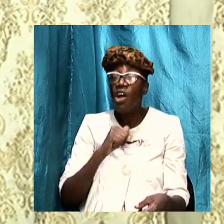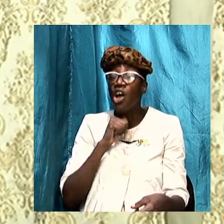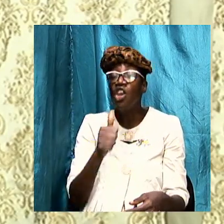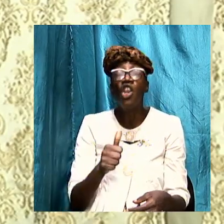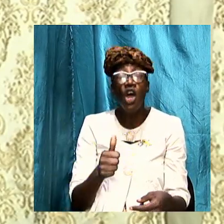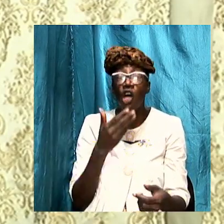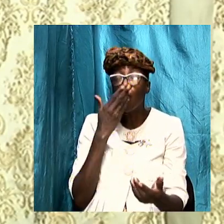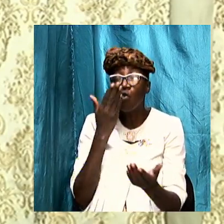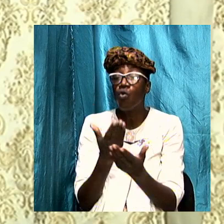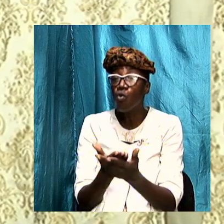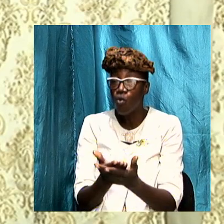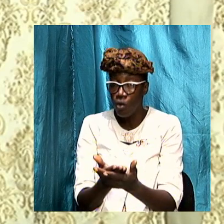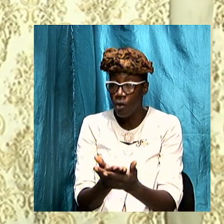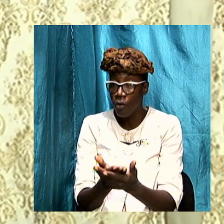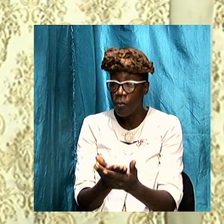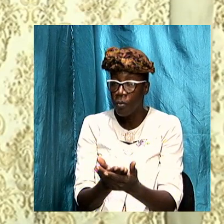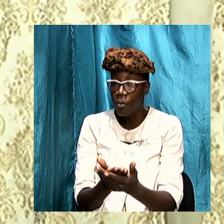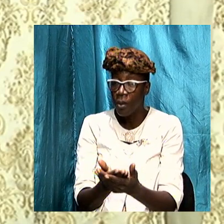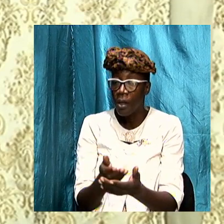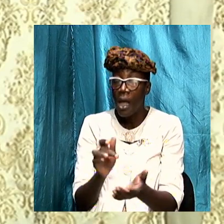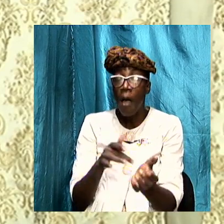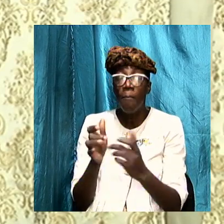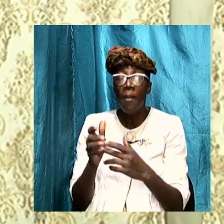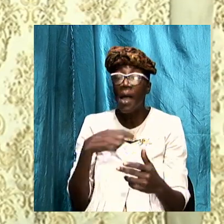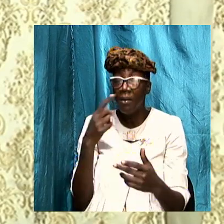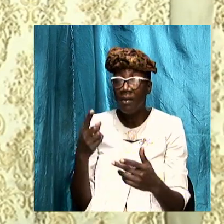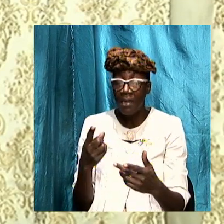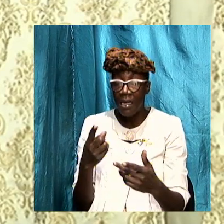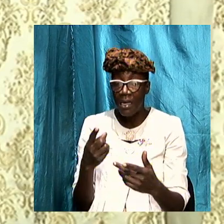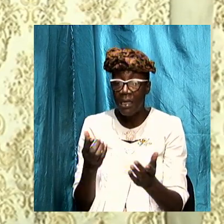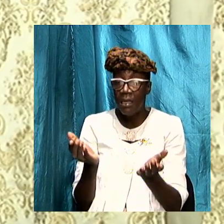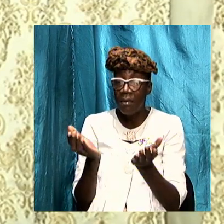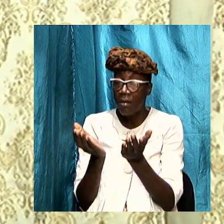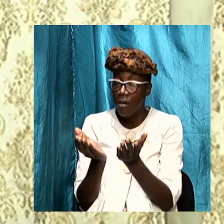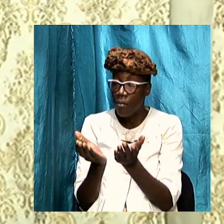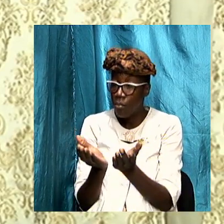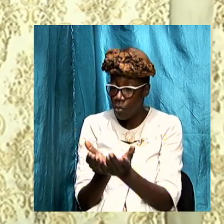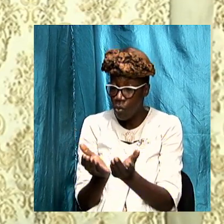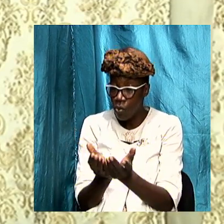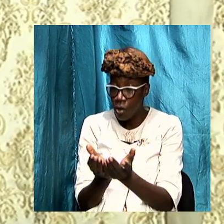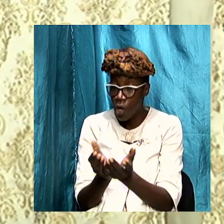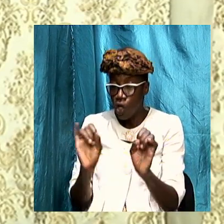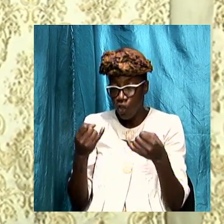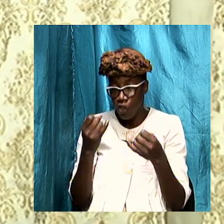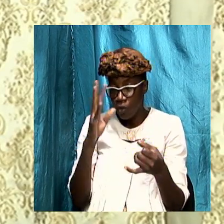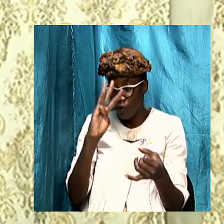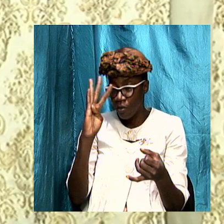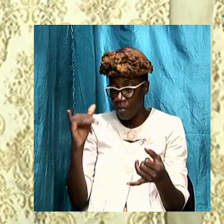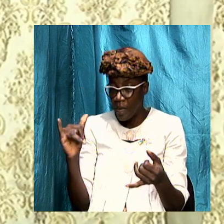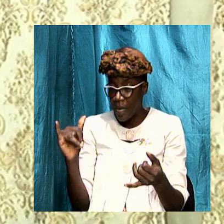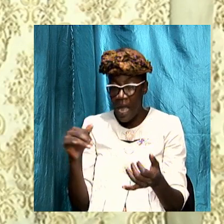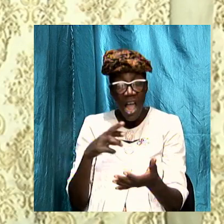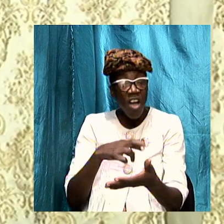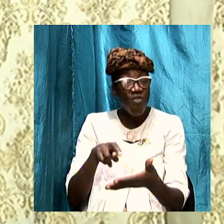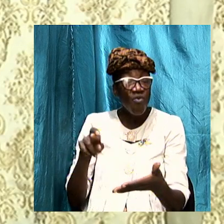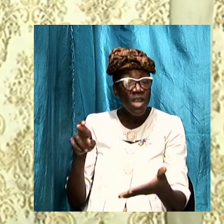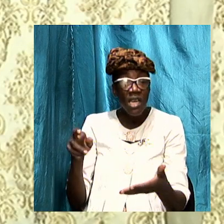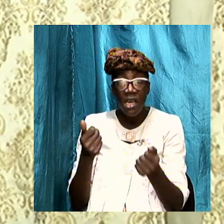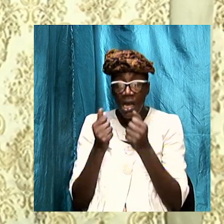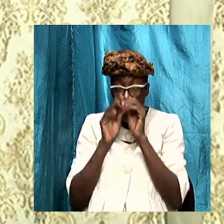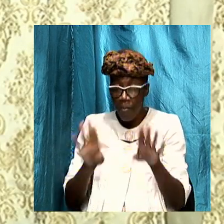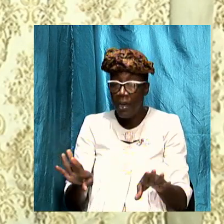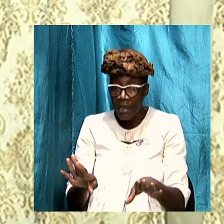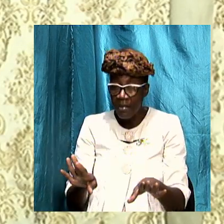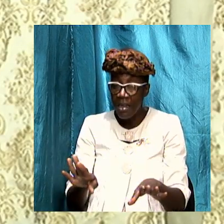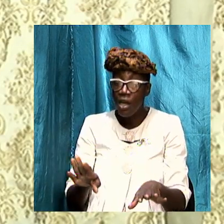us that blessed it is it is a book just by reading it a blessing is